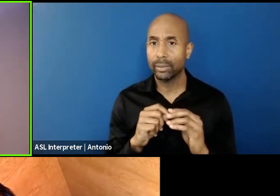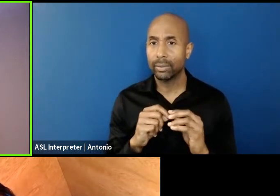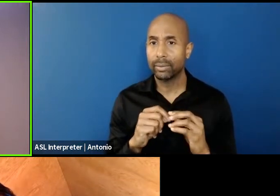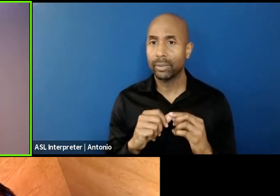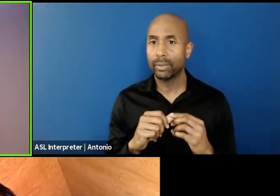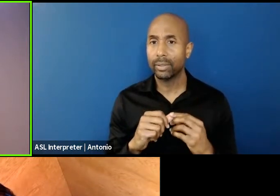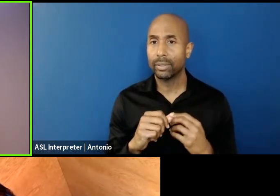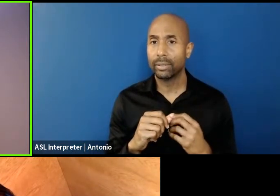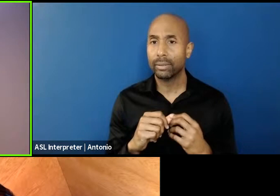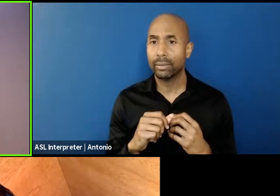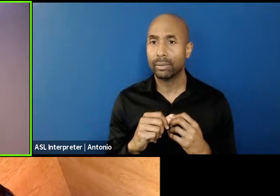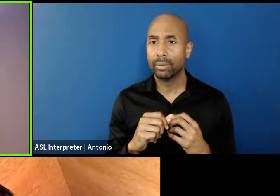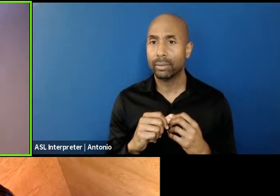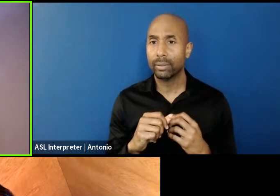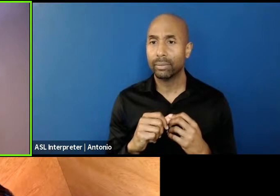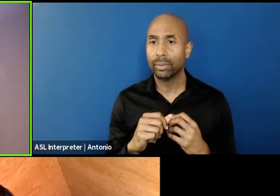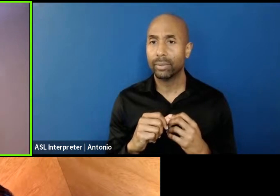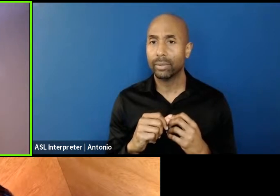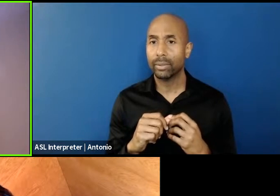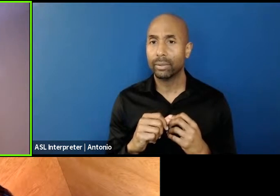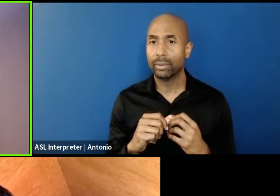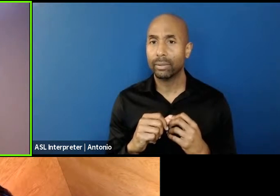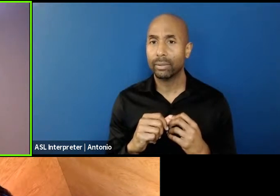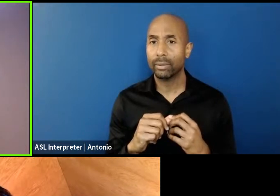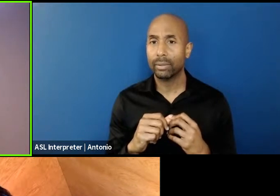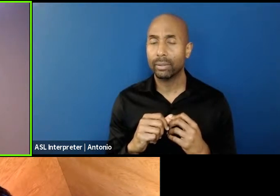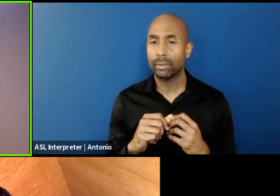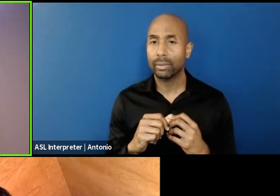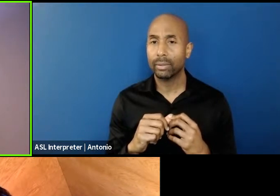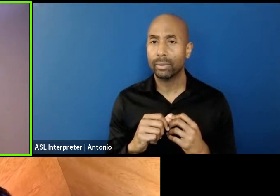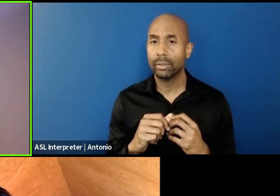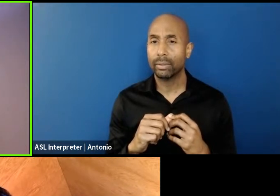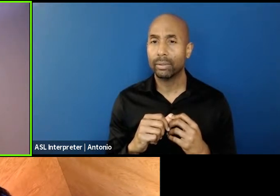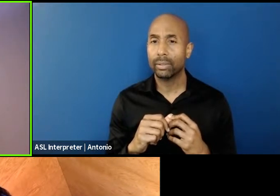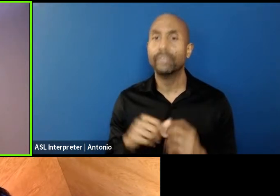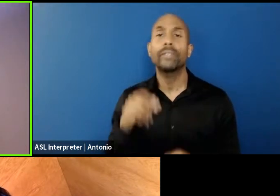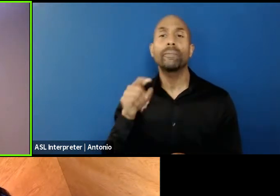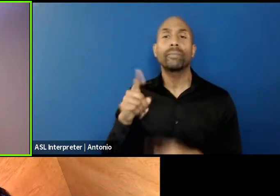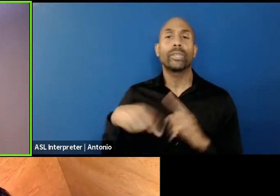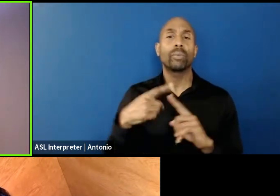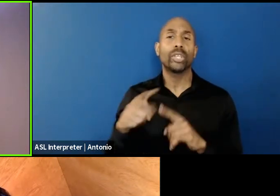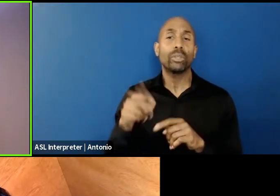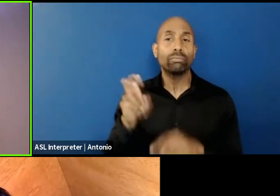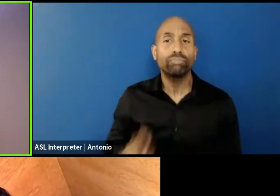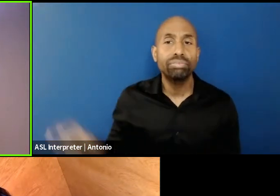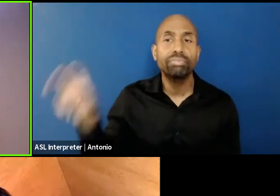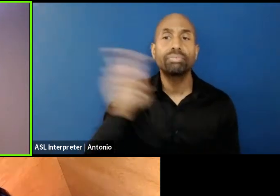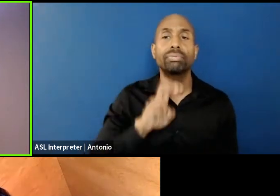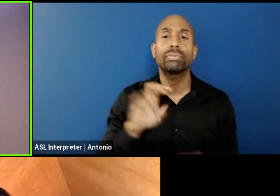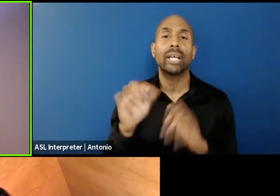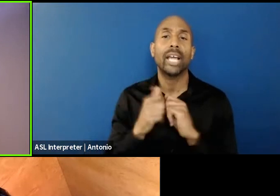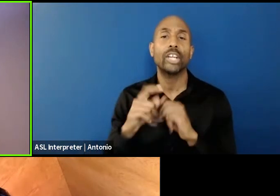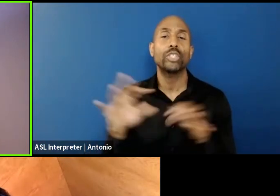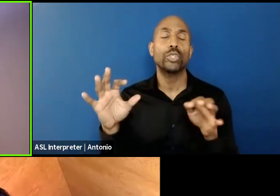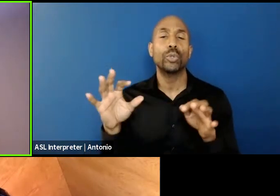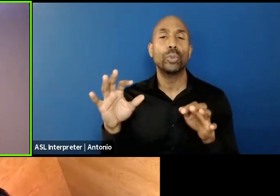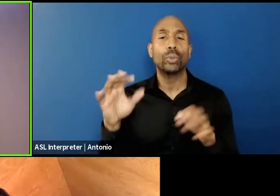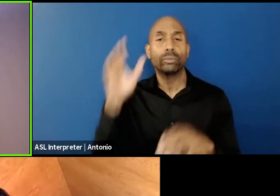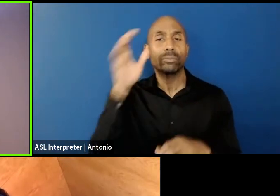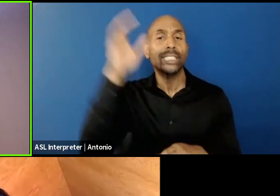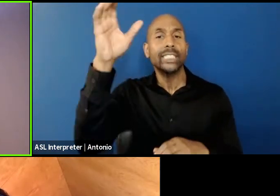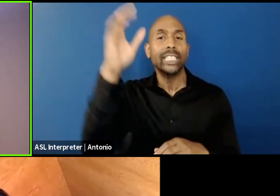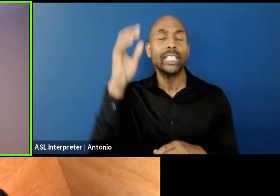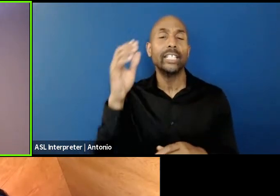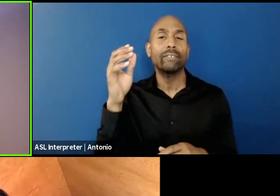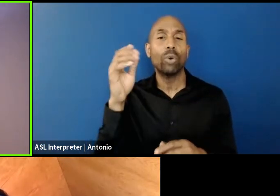or did you find yourself working in a place without necessarily working with some element material or